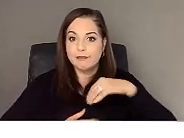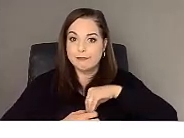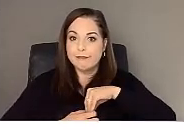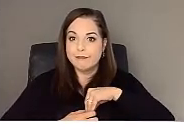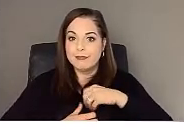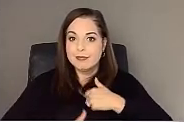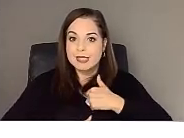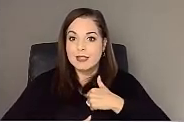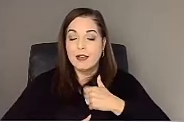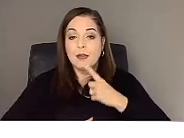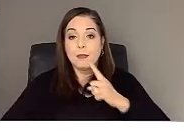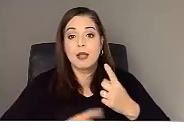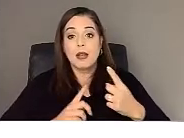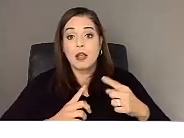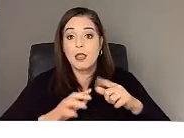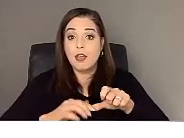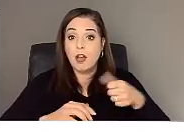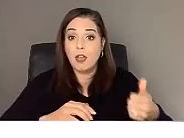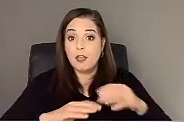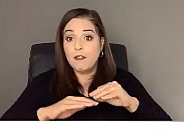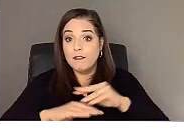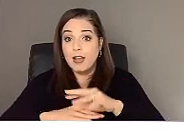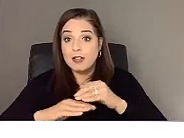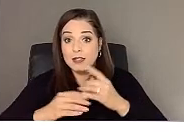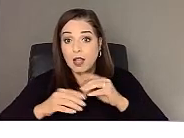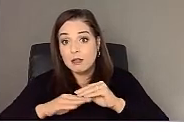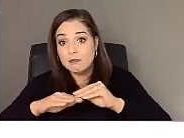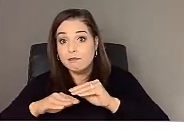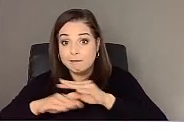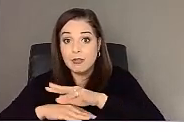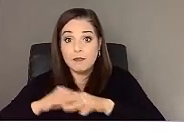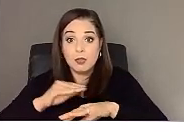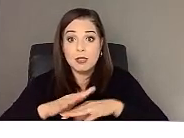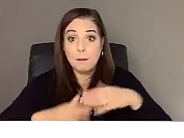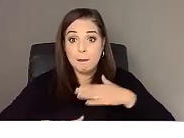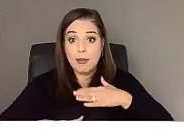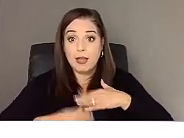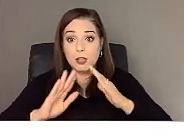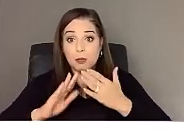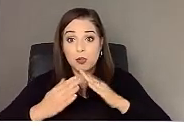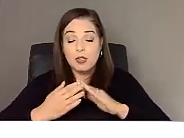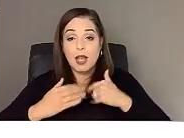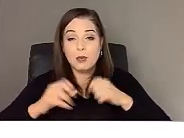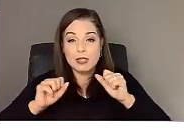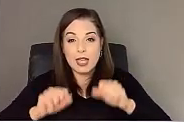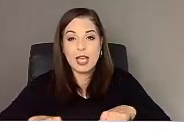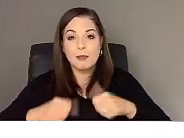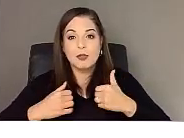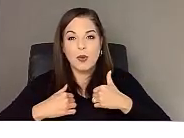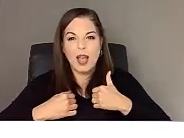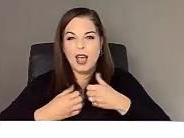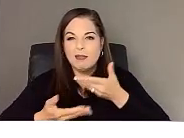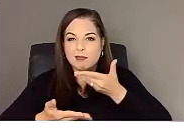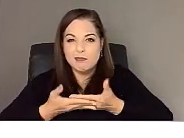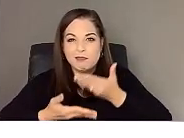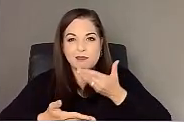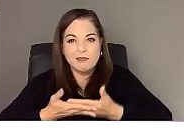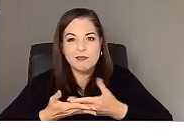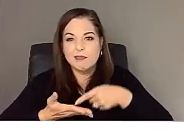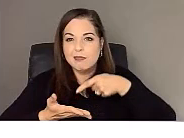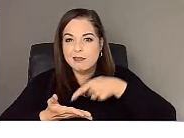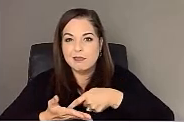that came back to my community was, um, I was able to have backbone research and evidence